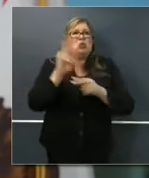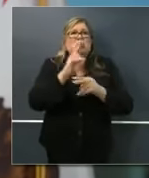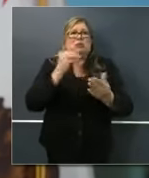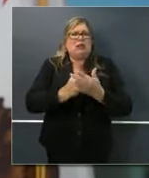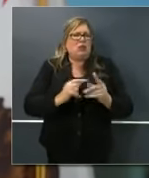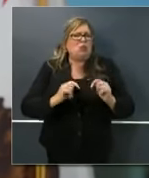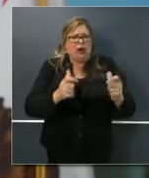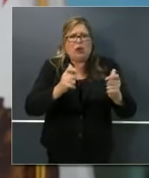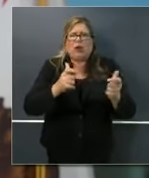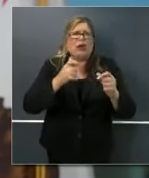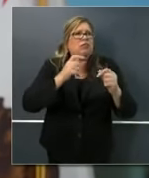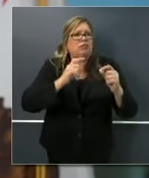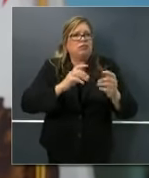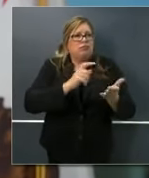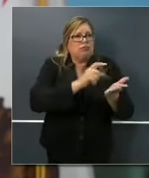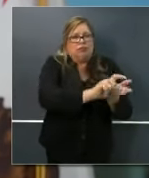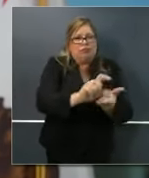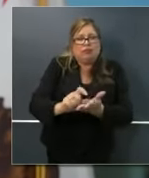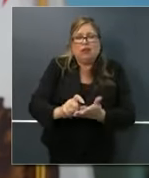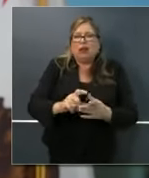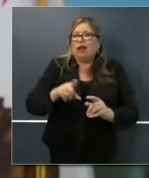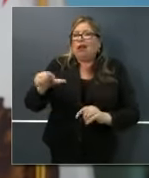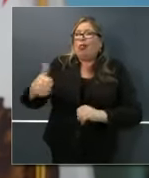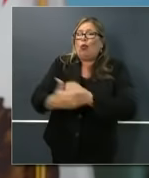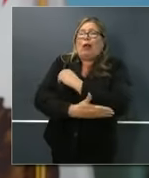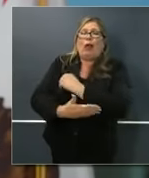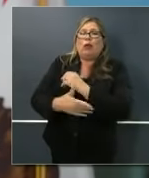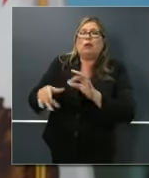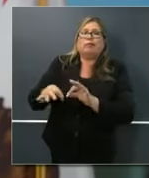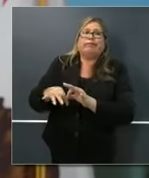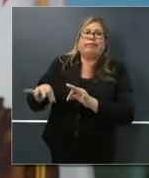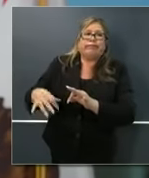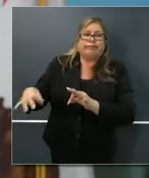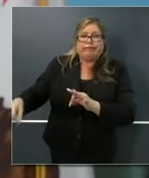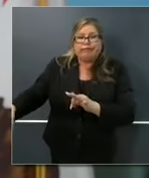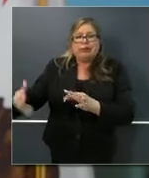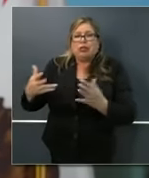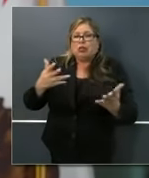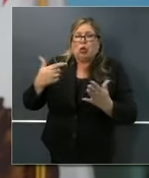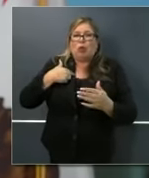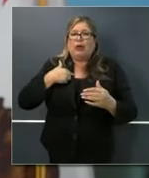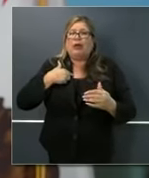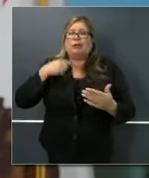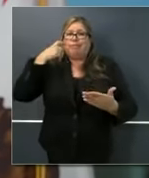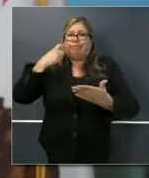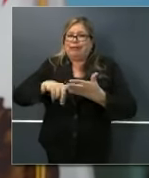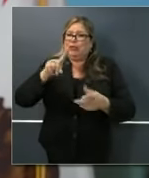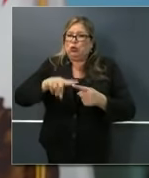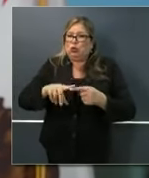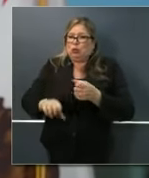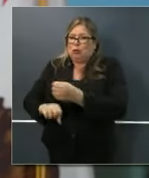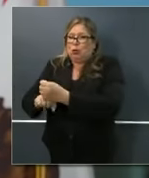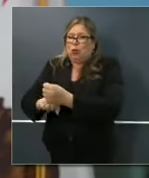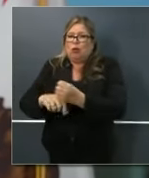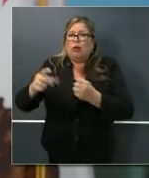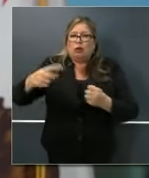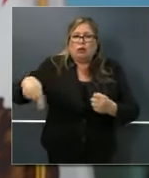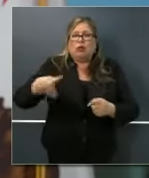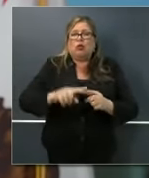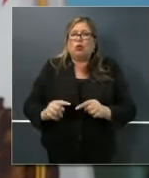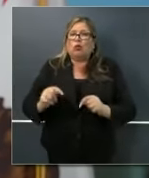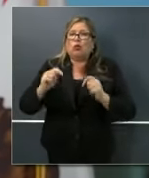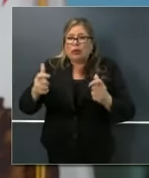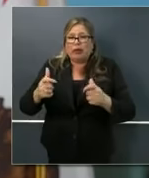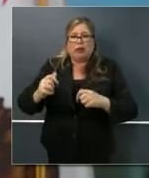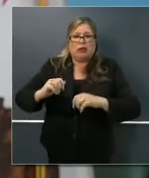others are still struggling to do that and how we can help support those that aren't able to quickly amass